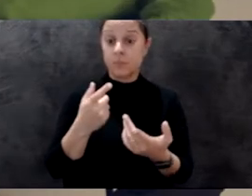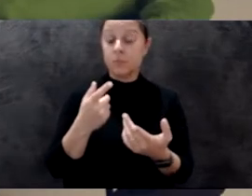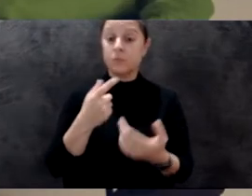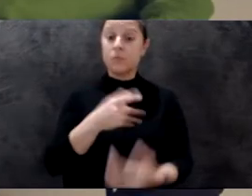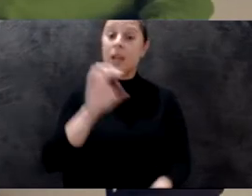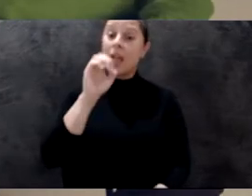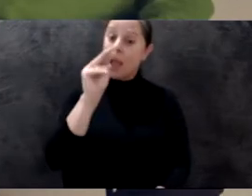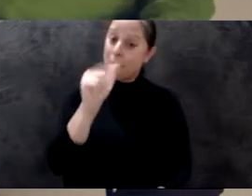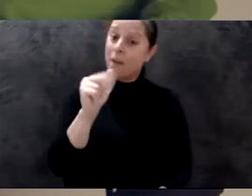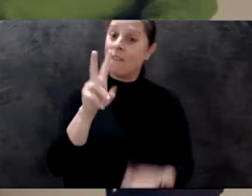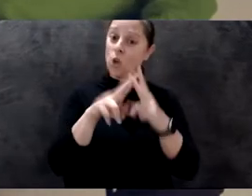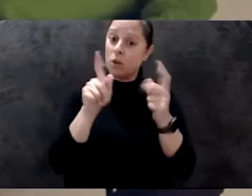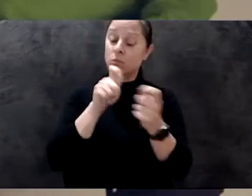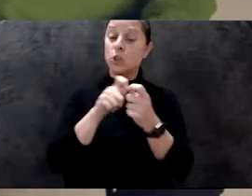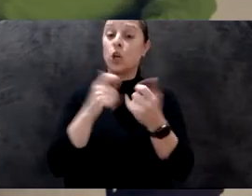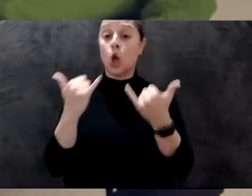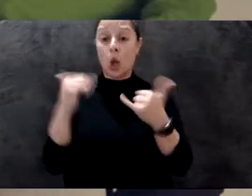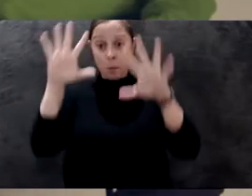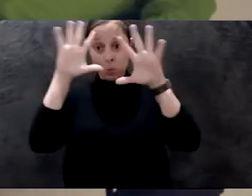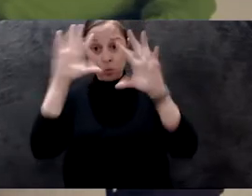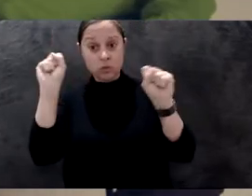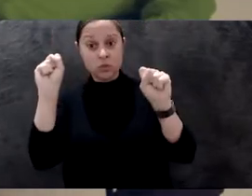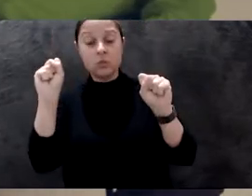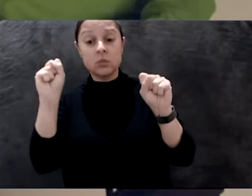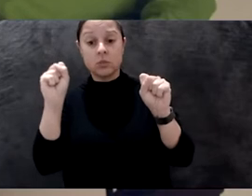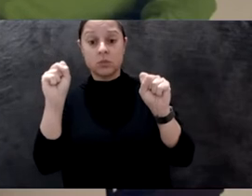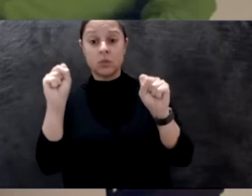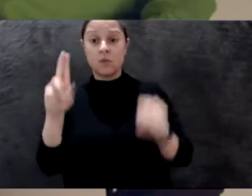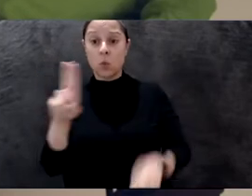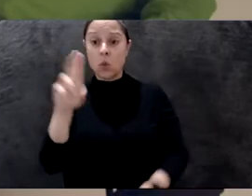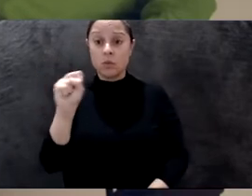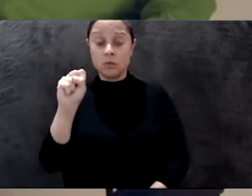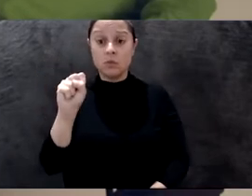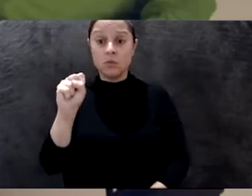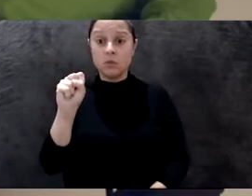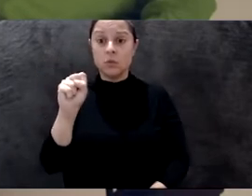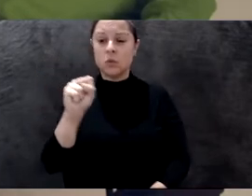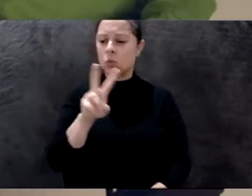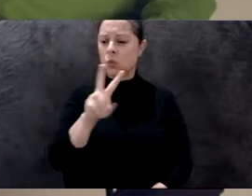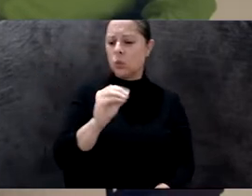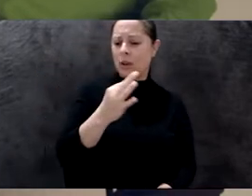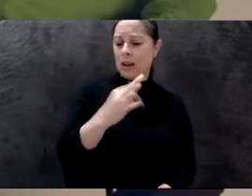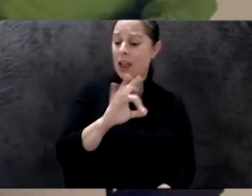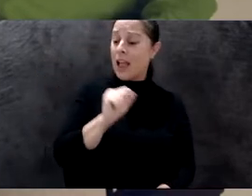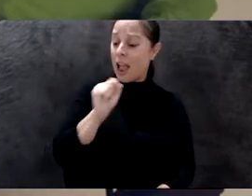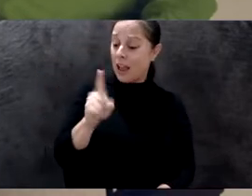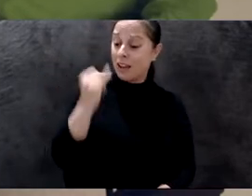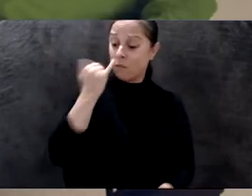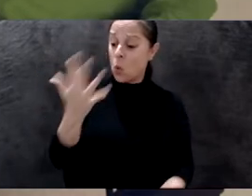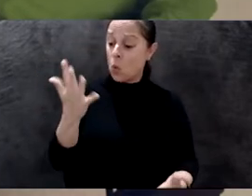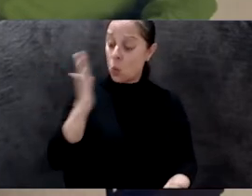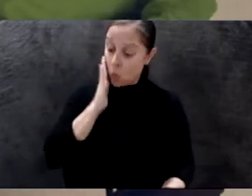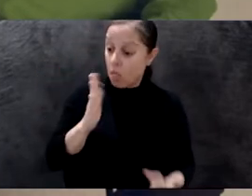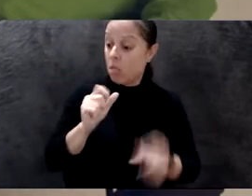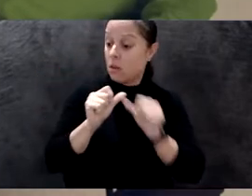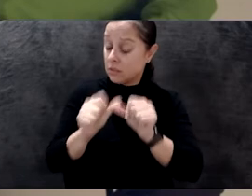of the United States, 2019 was at the time, were asked if he will continue his mandate, and